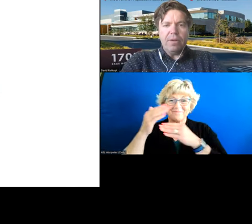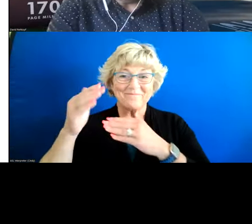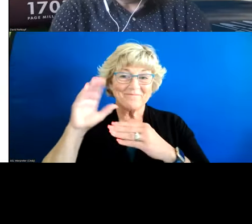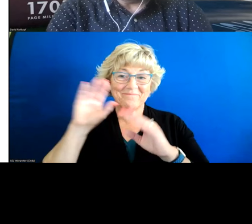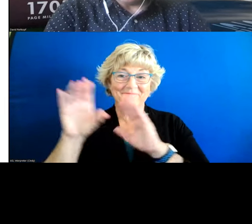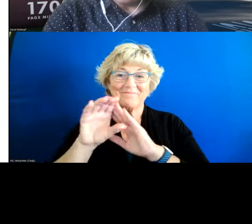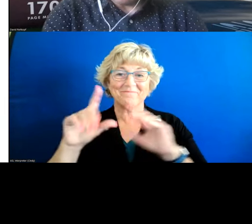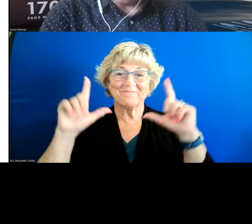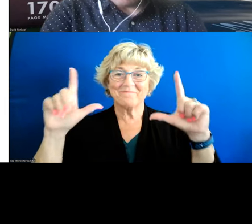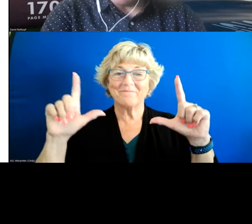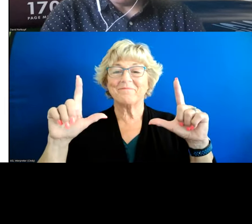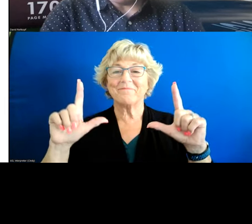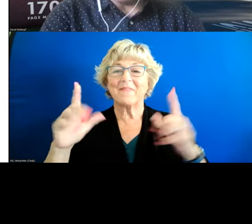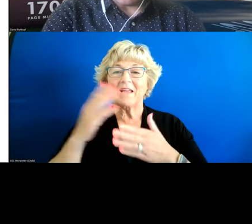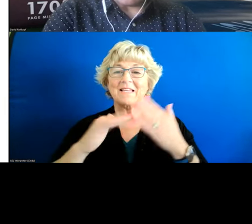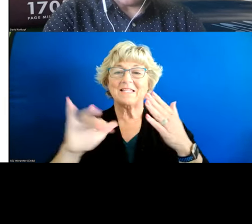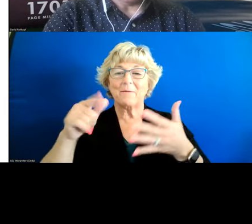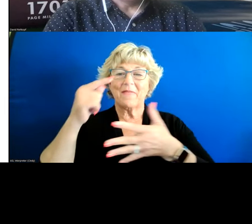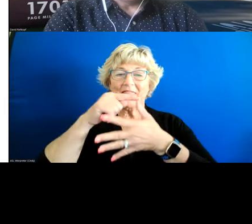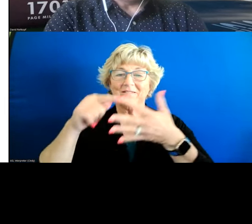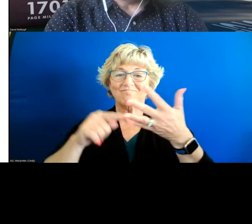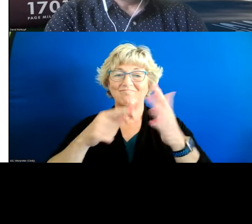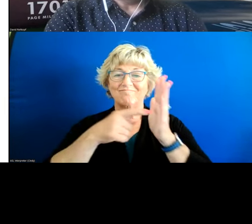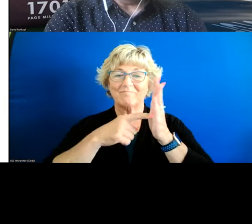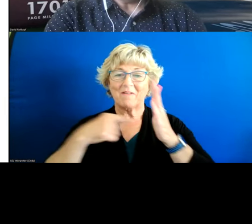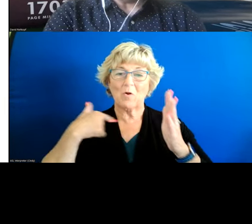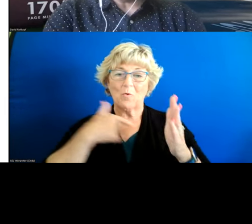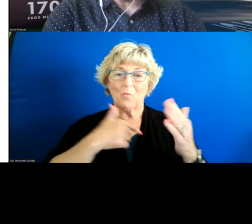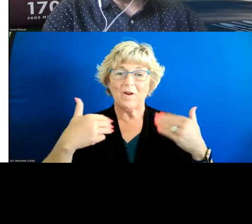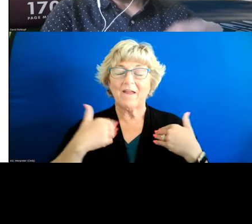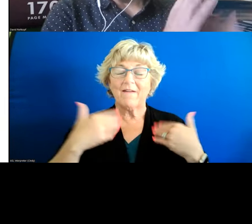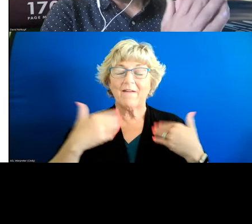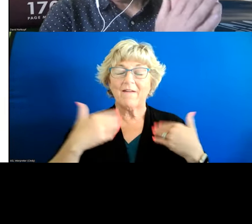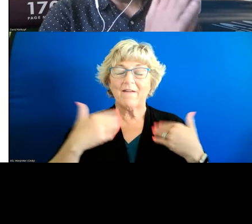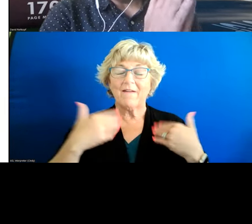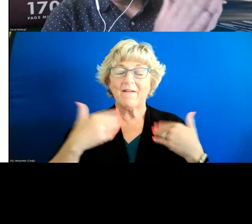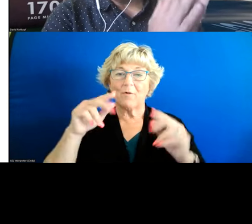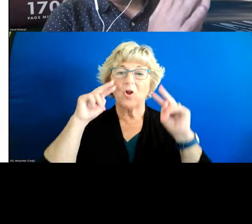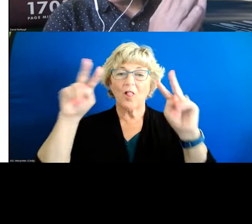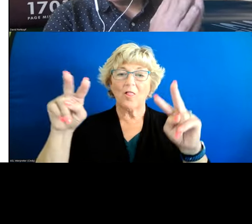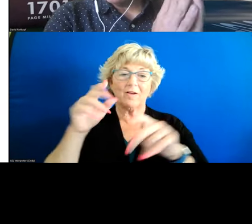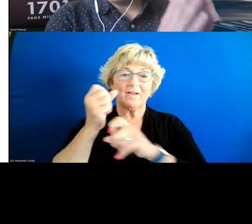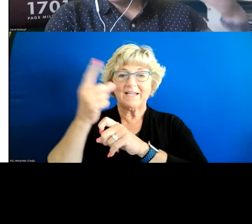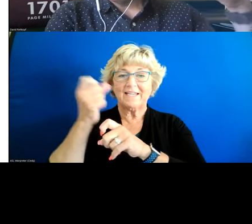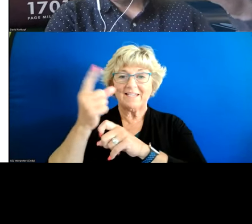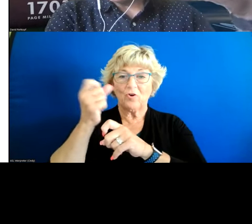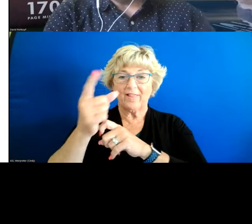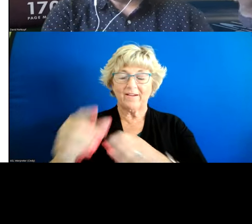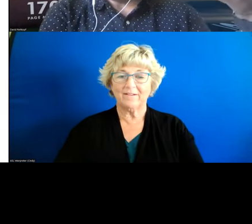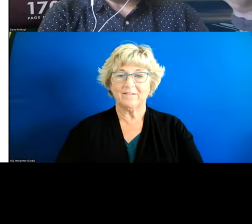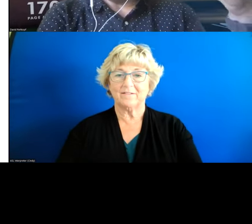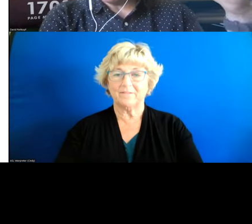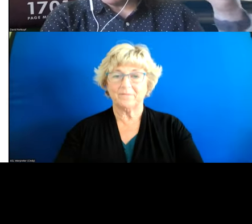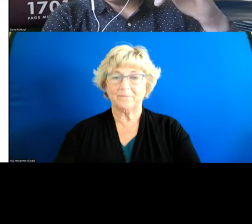so here was our some of the criteria that we had um we wanted something that we could look at on a yearly basis or we